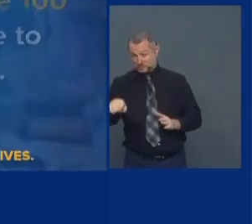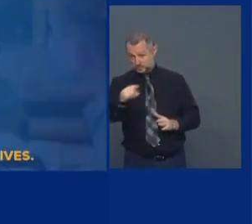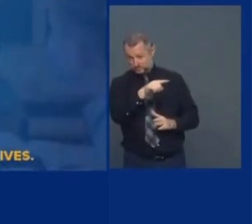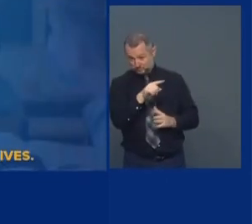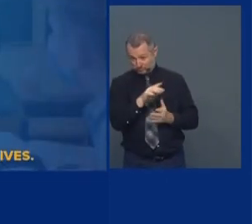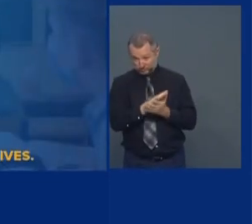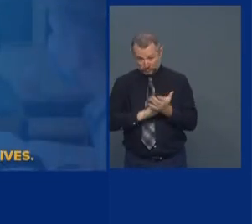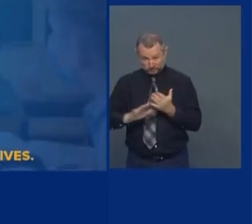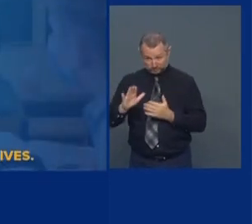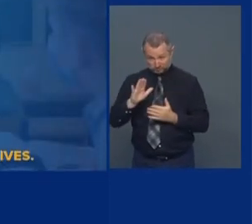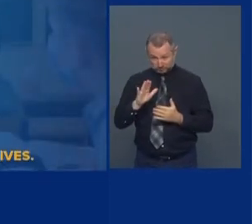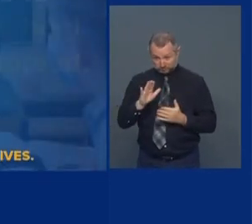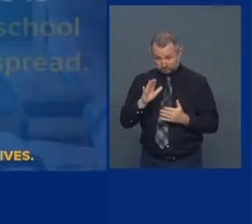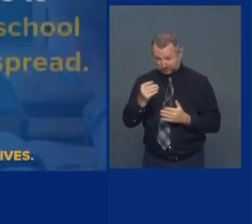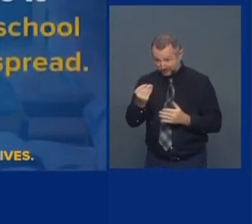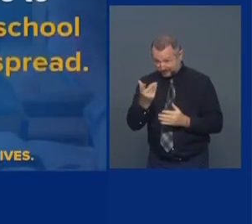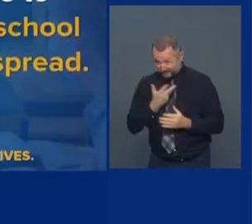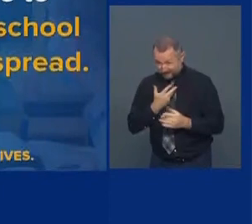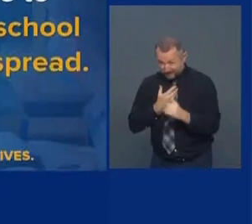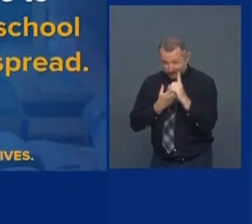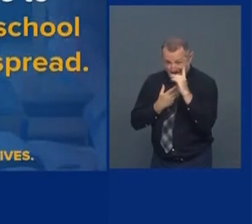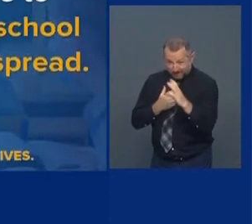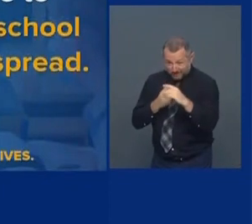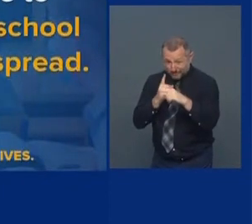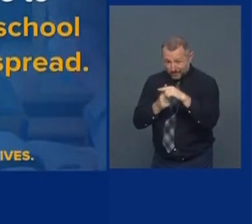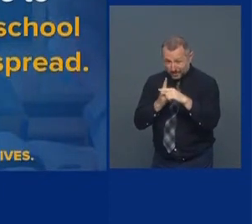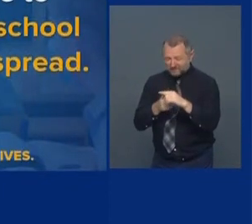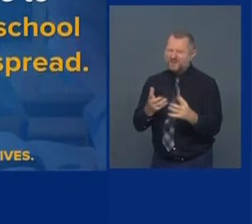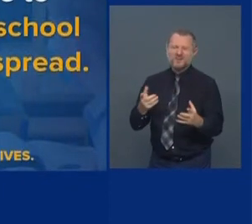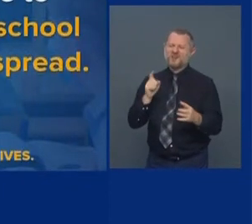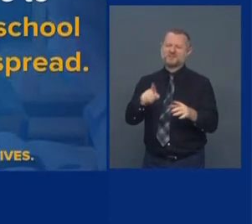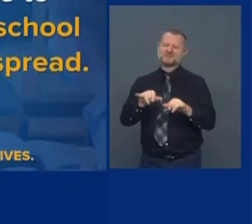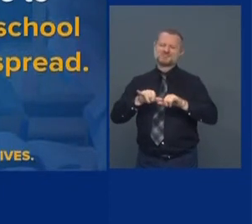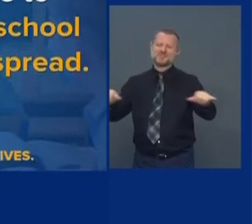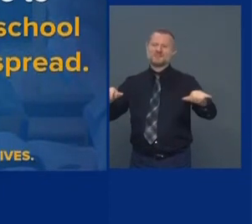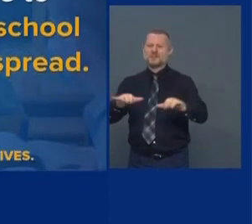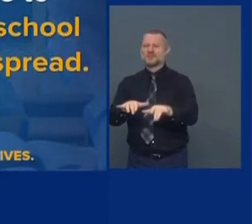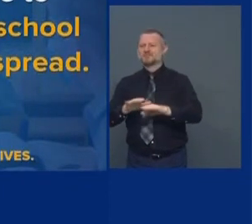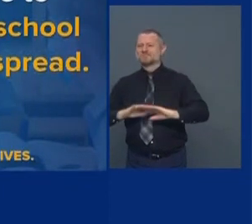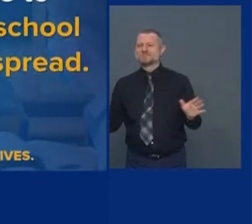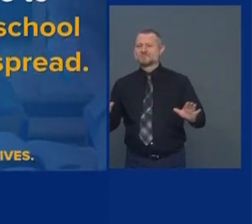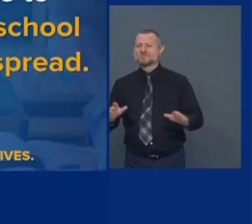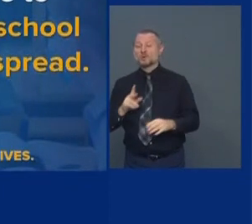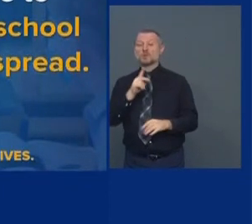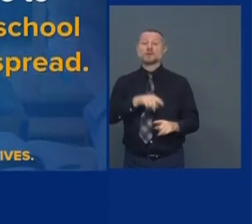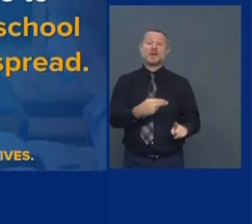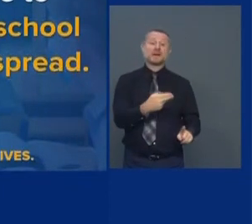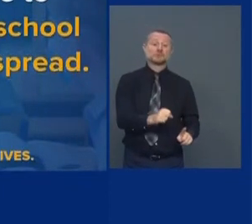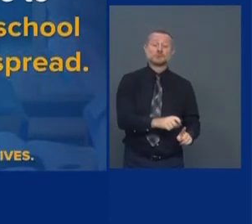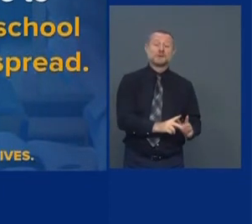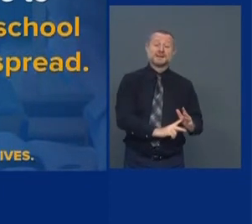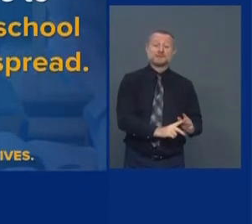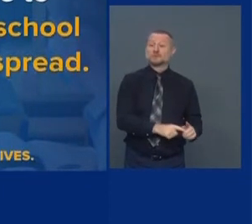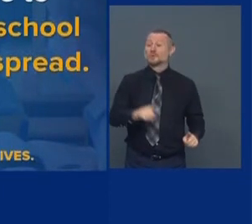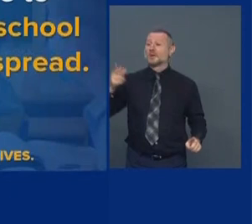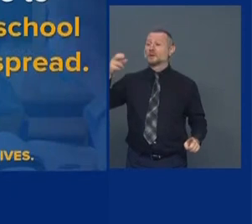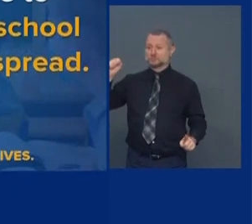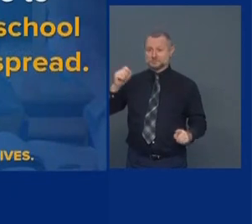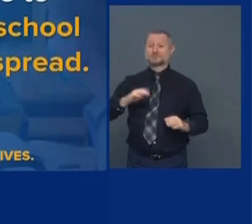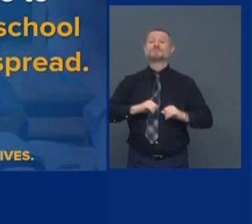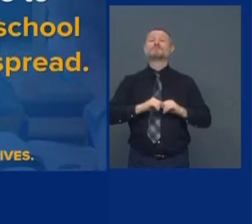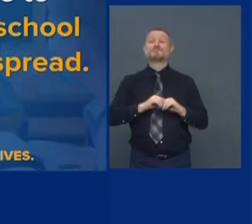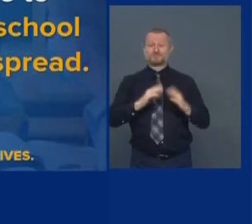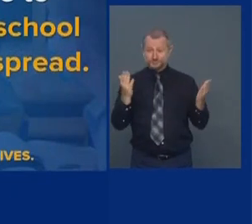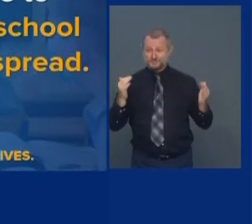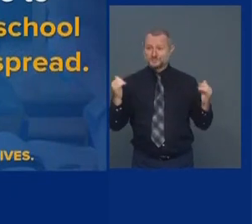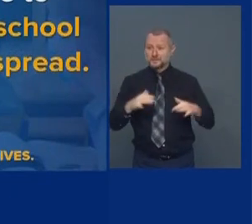immediately report it. On K-12 schools, some are opening in person. Some have hybrid. We have 700 school